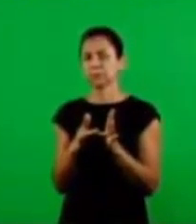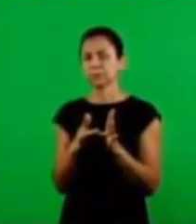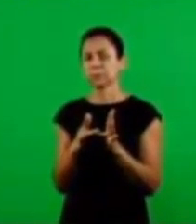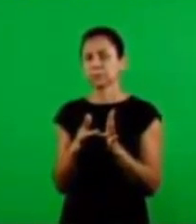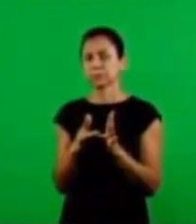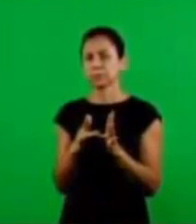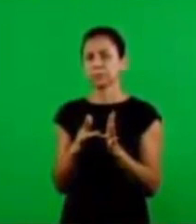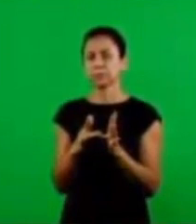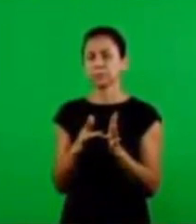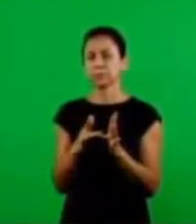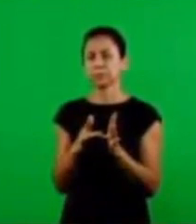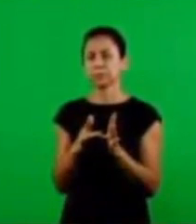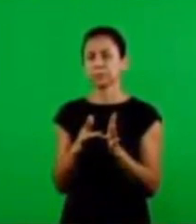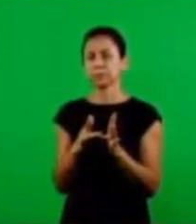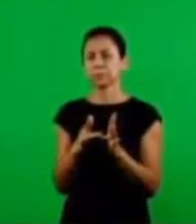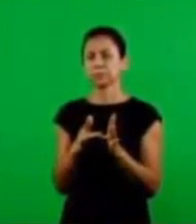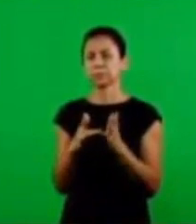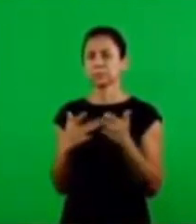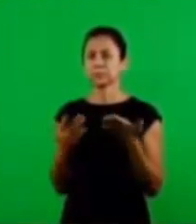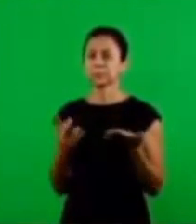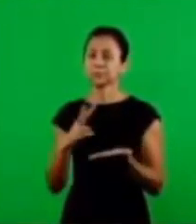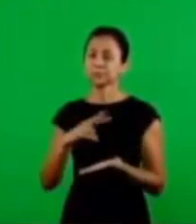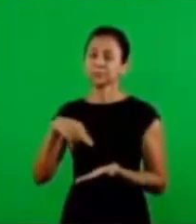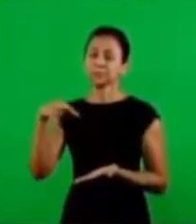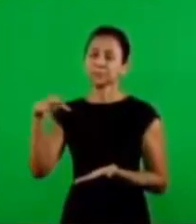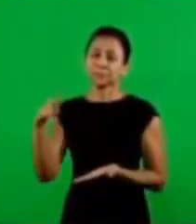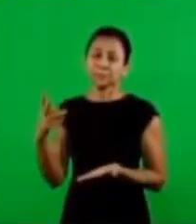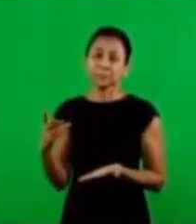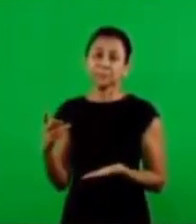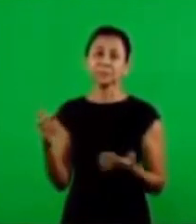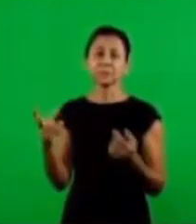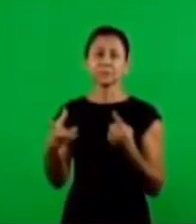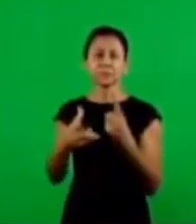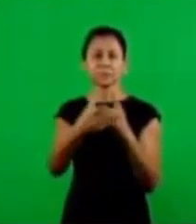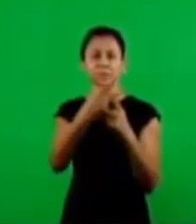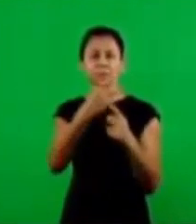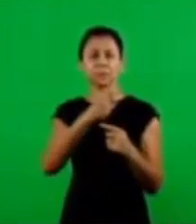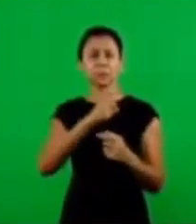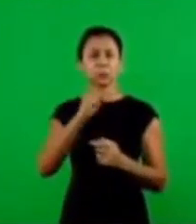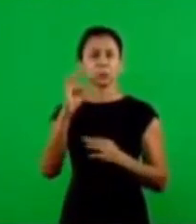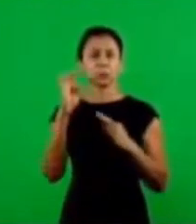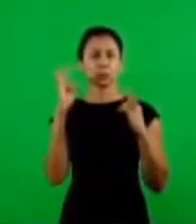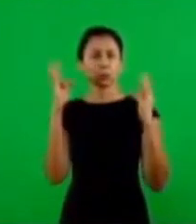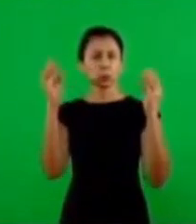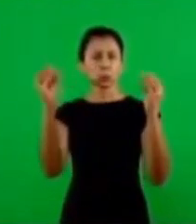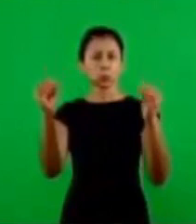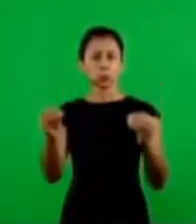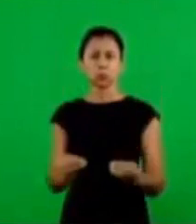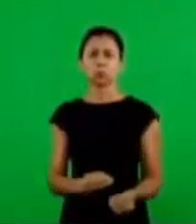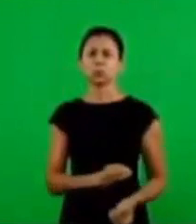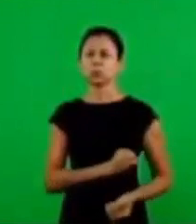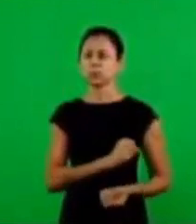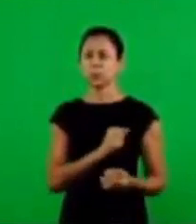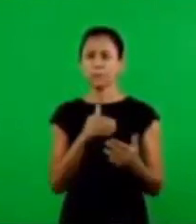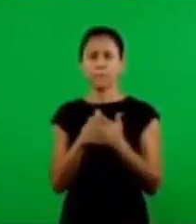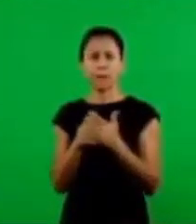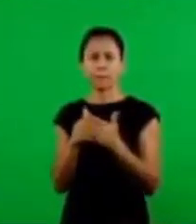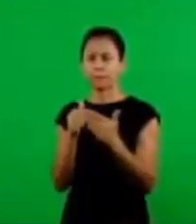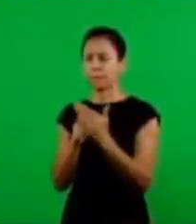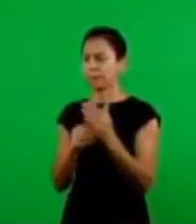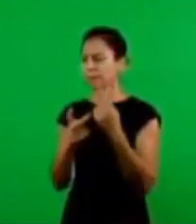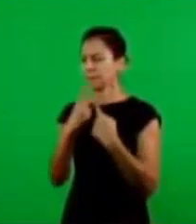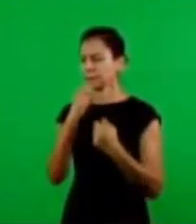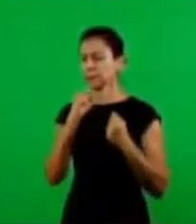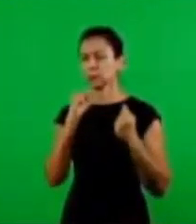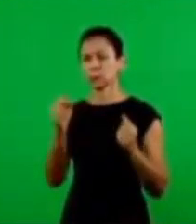is in function of his resurrection he he overcame all